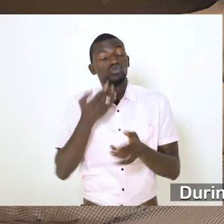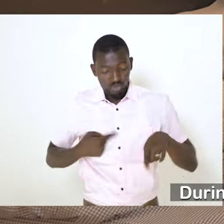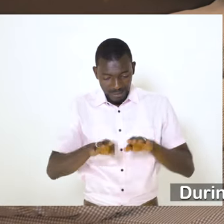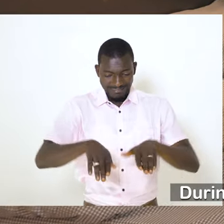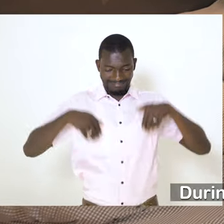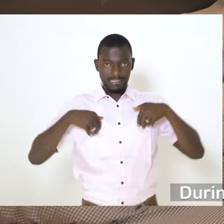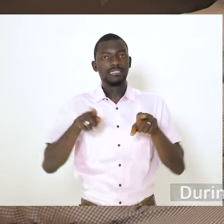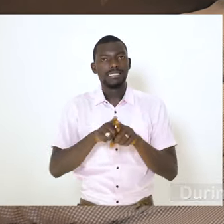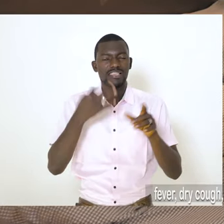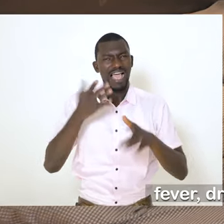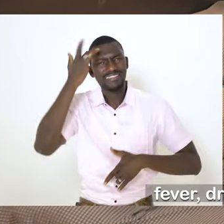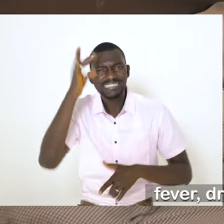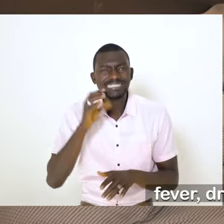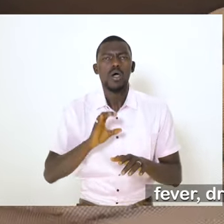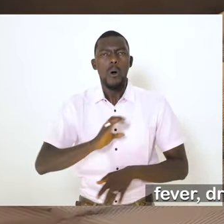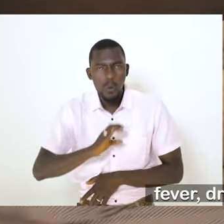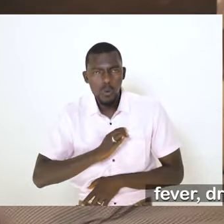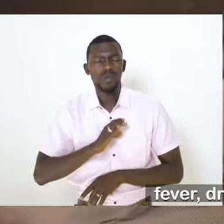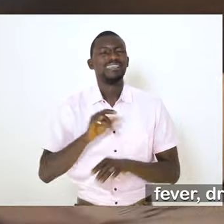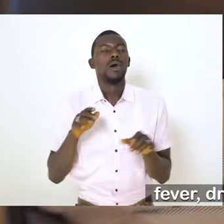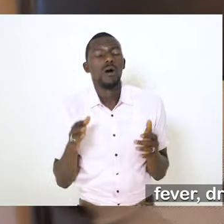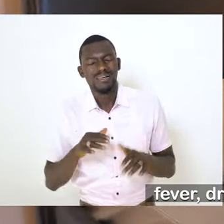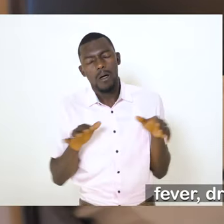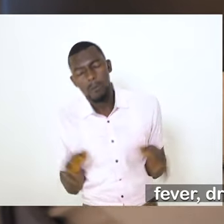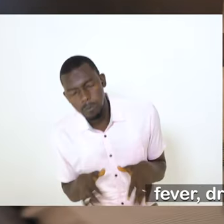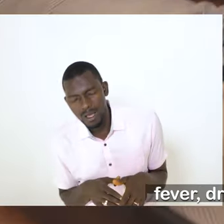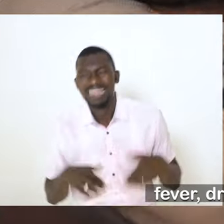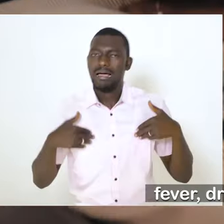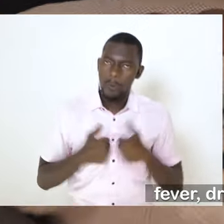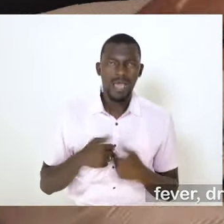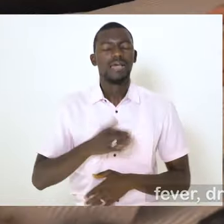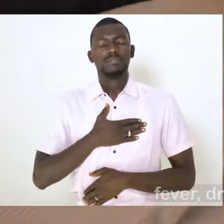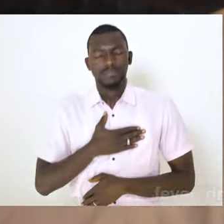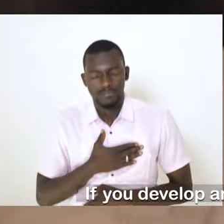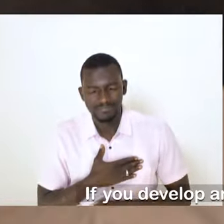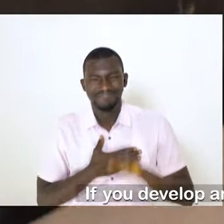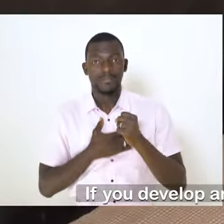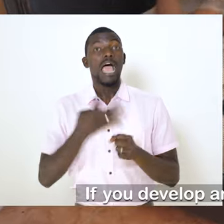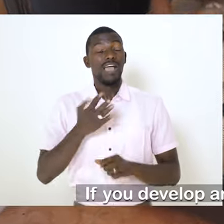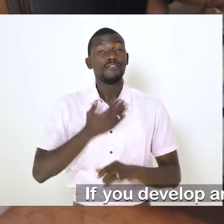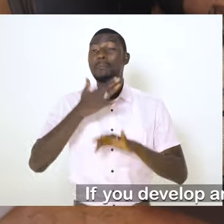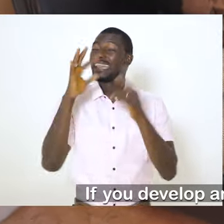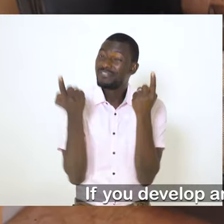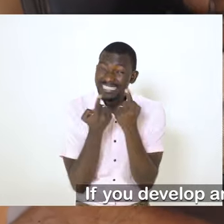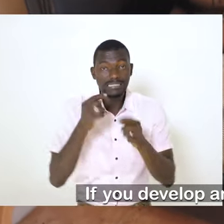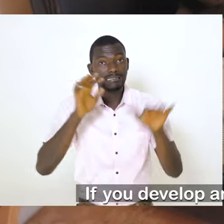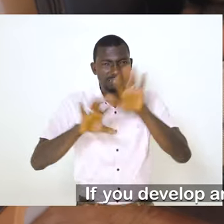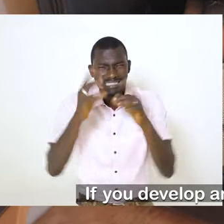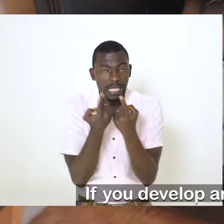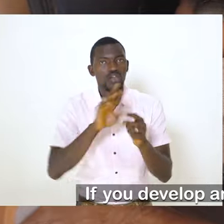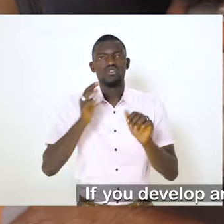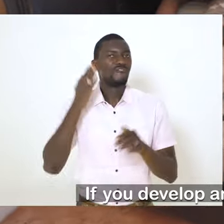monitor yourself for symptoms such as fever, dry cough, sore throat, fatigue and shortness of breath. If you develop any of these symptoms,